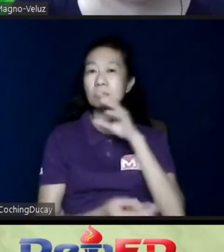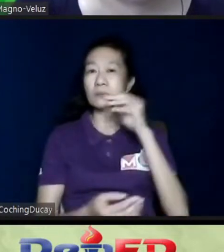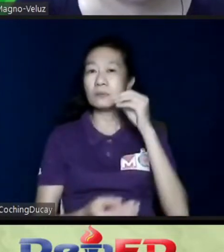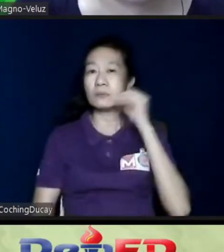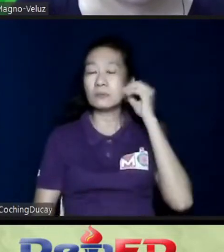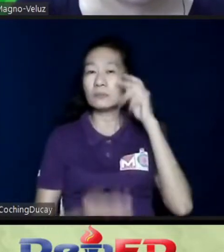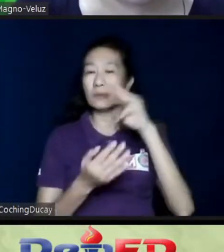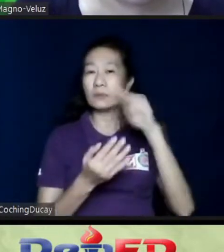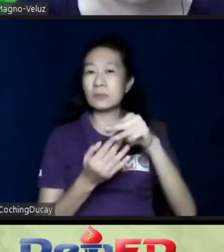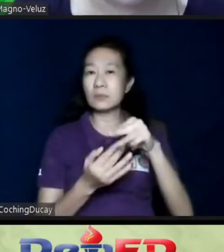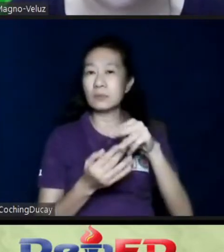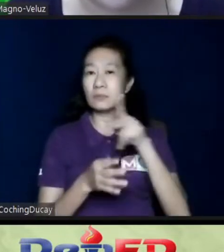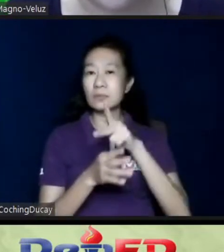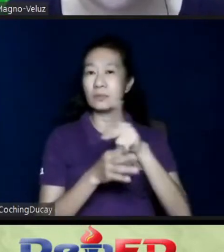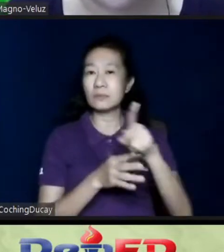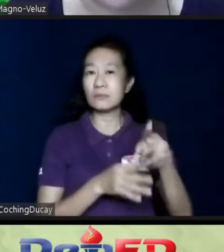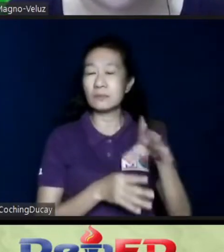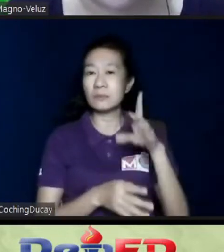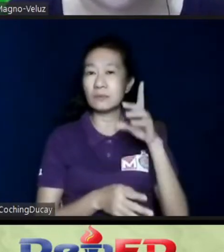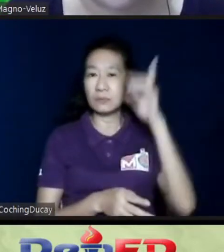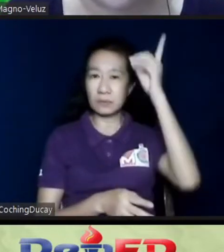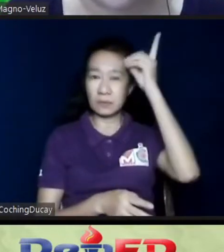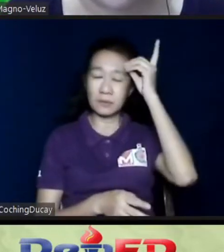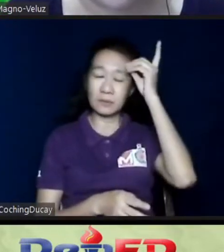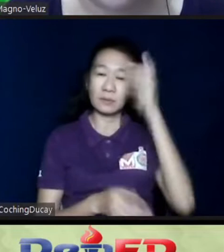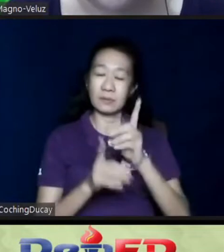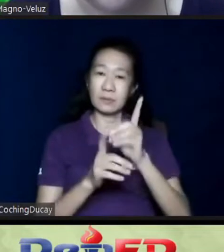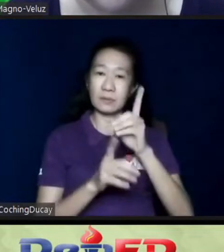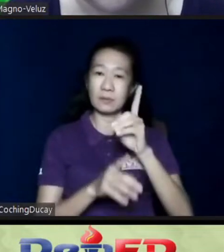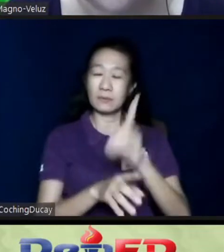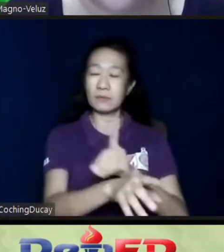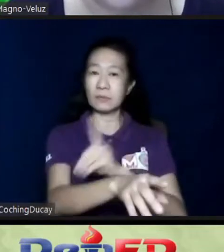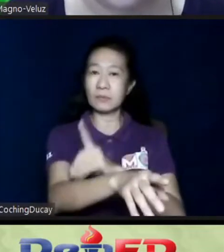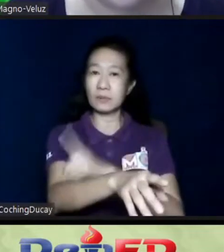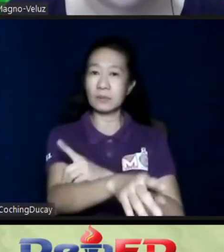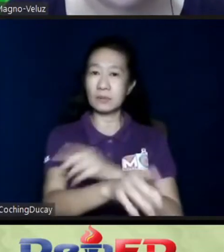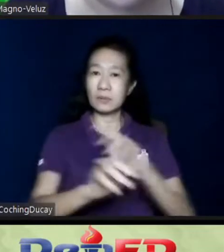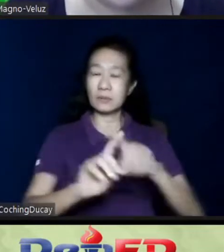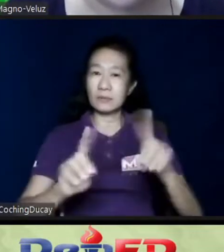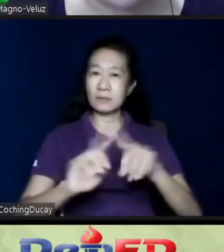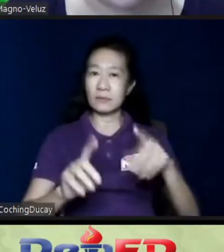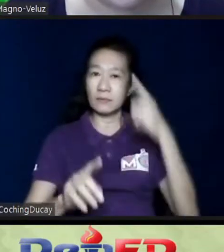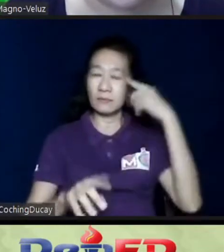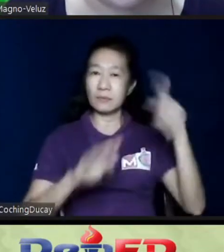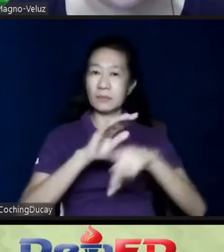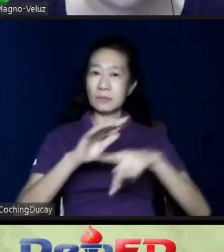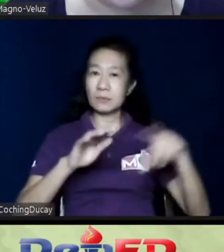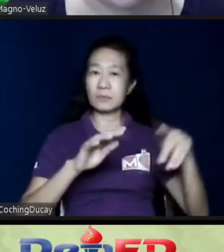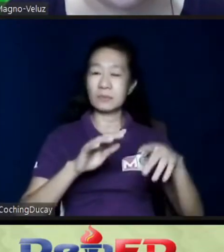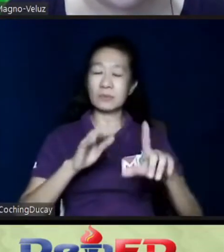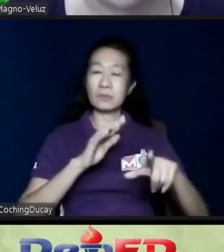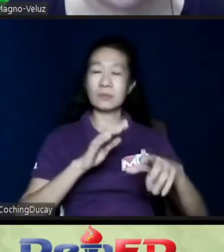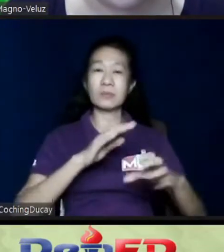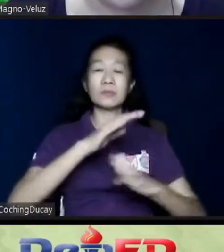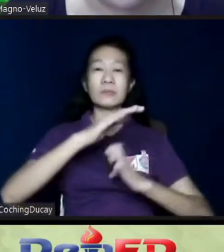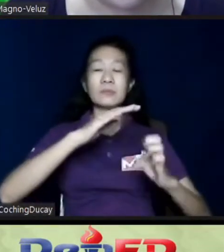Professor David developed the diversity and inclusion modules for preschool to late elementary students.